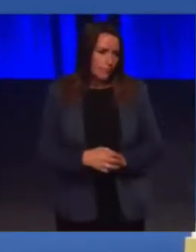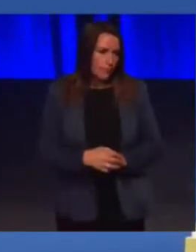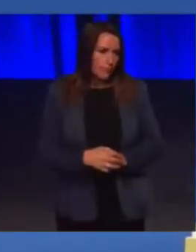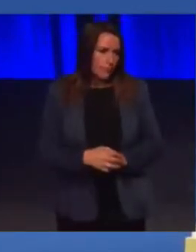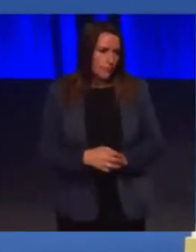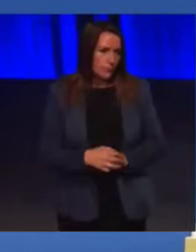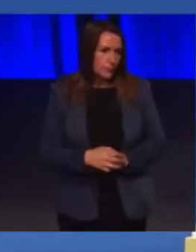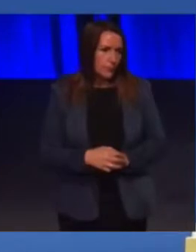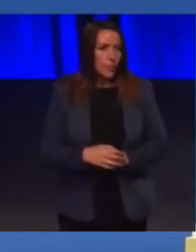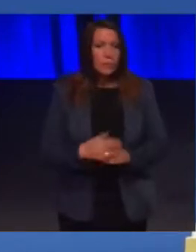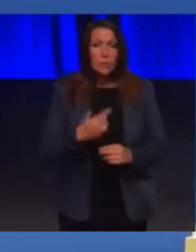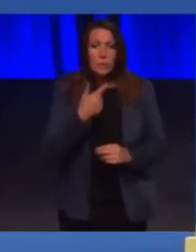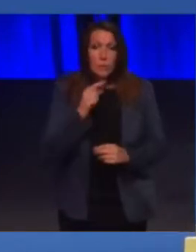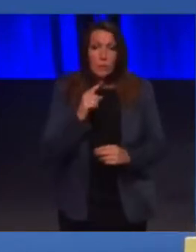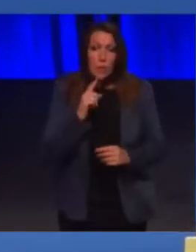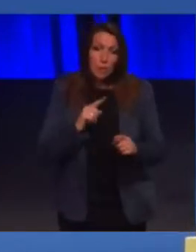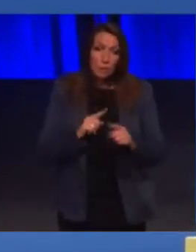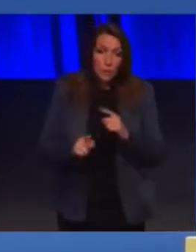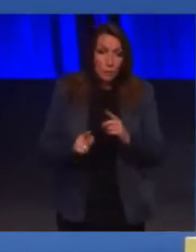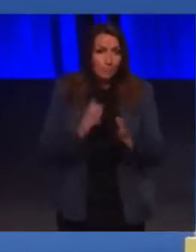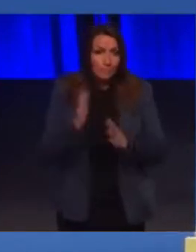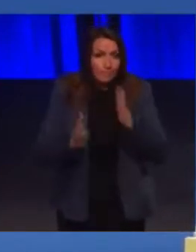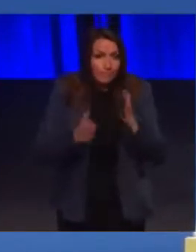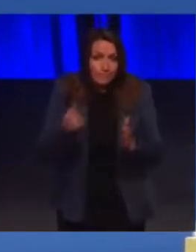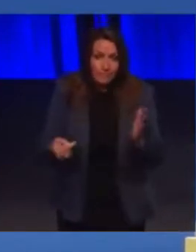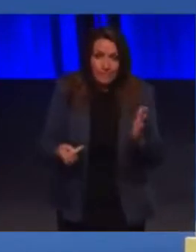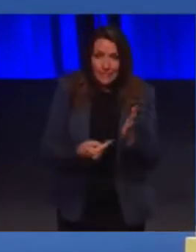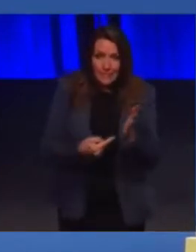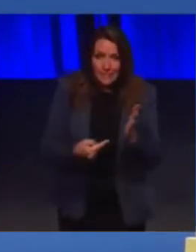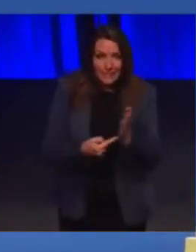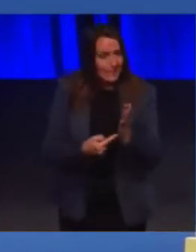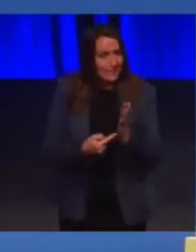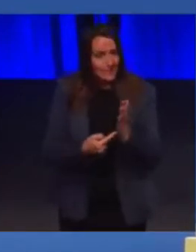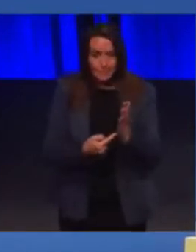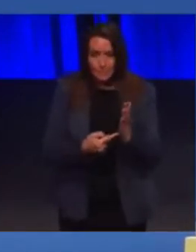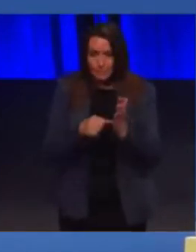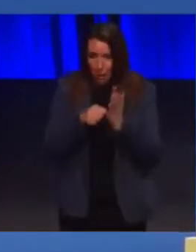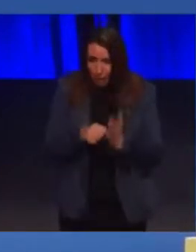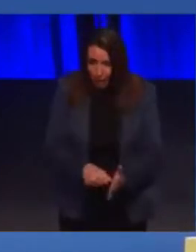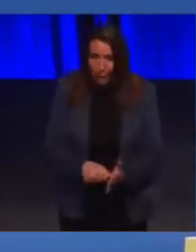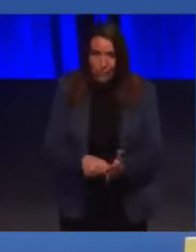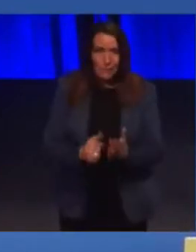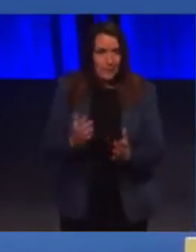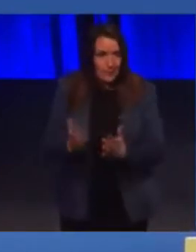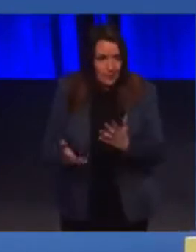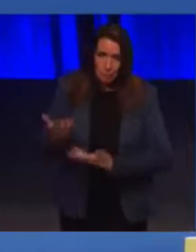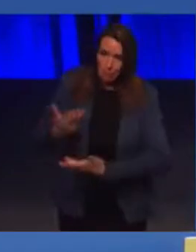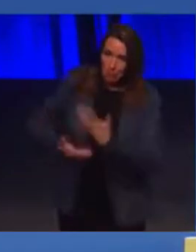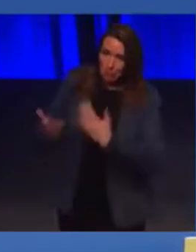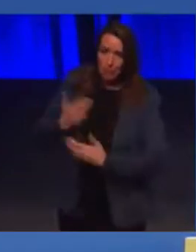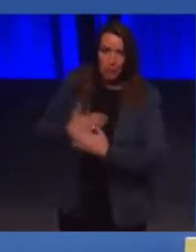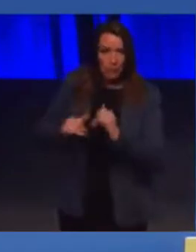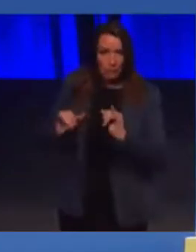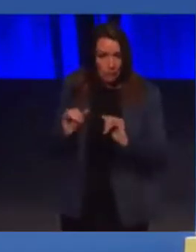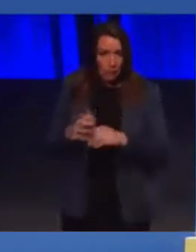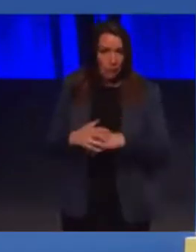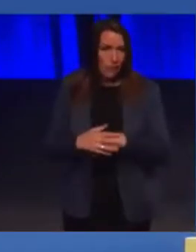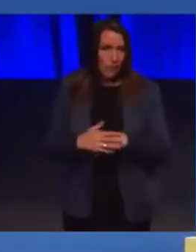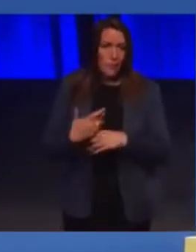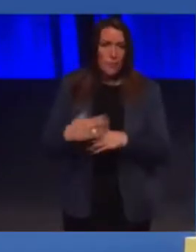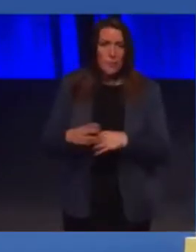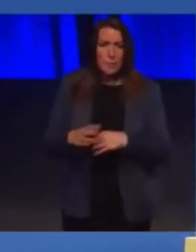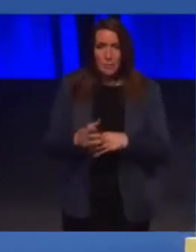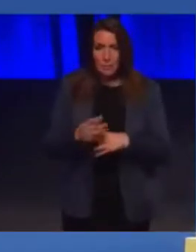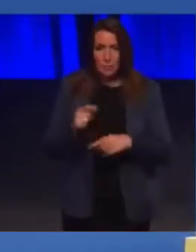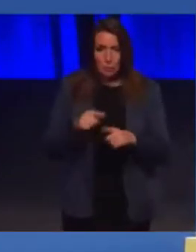trying to get out and about despite the lack of these toilets are pretty stark. People deliberately and dangerously dehydrating